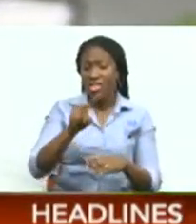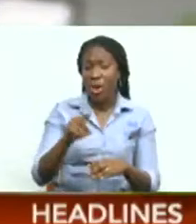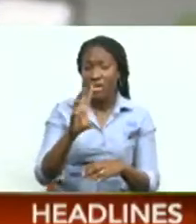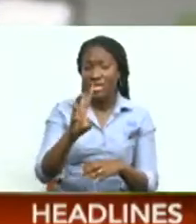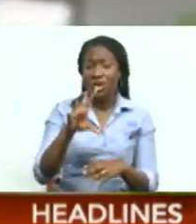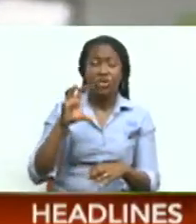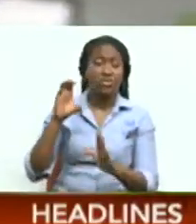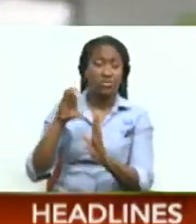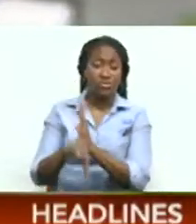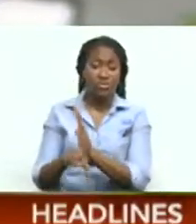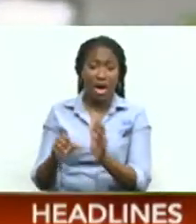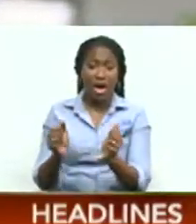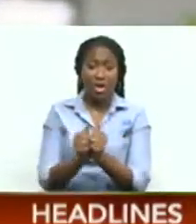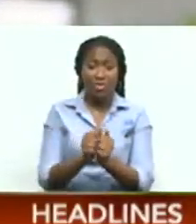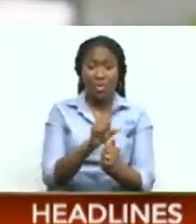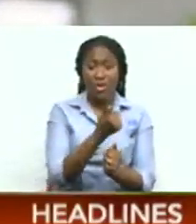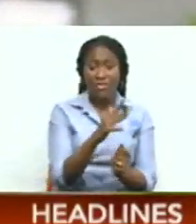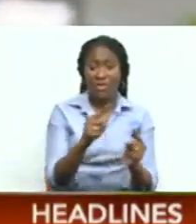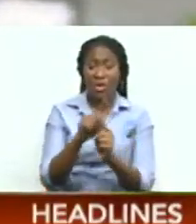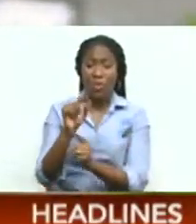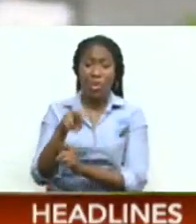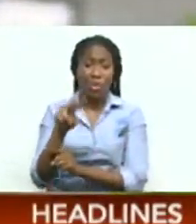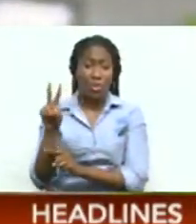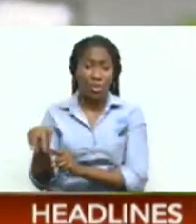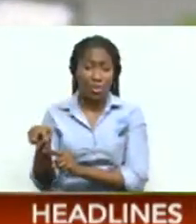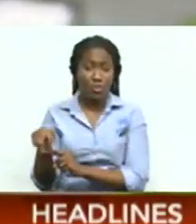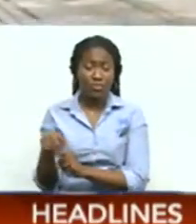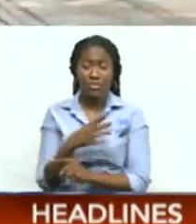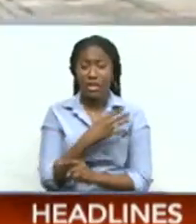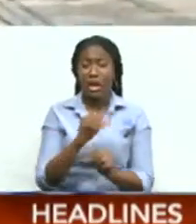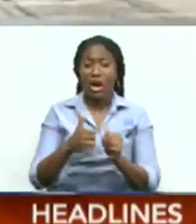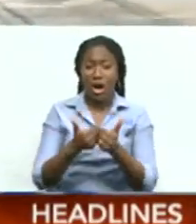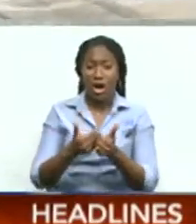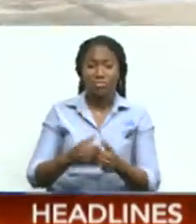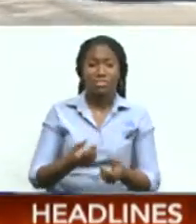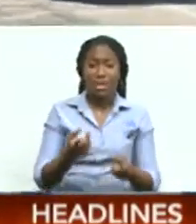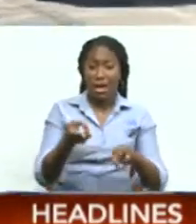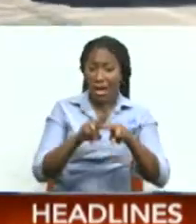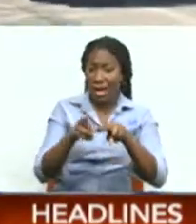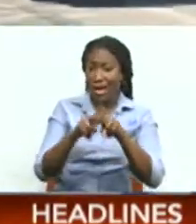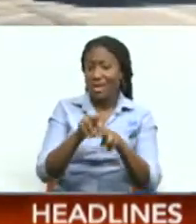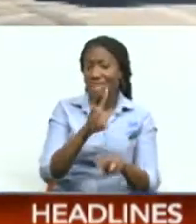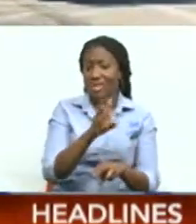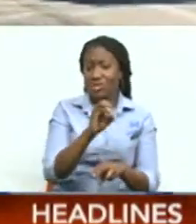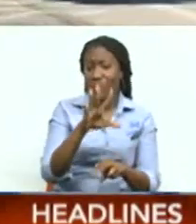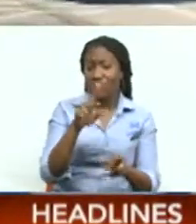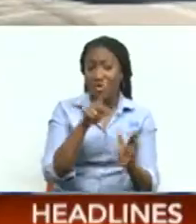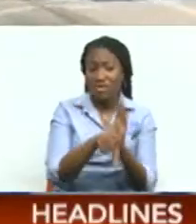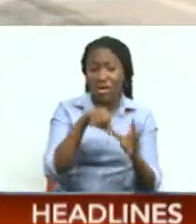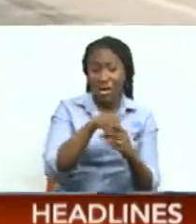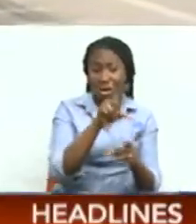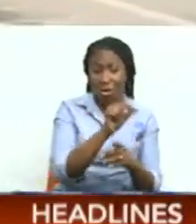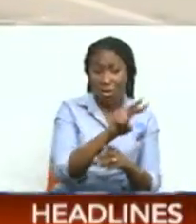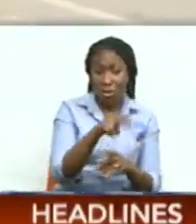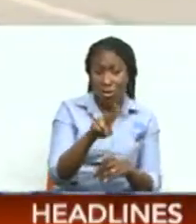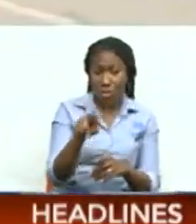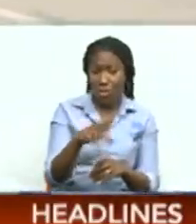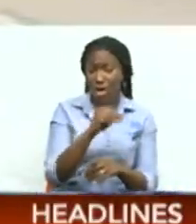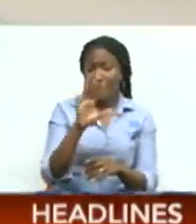crimes between 2015 and 2022 Boarded by murder tolls of 605 in 2022 And